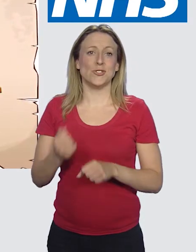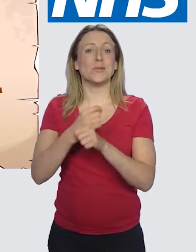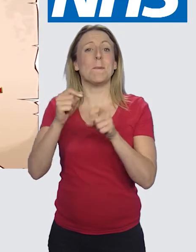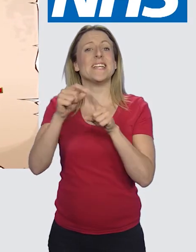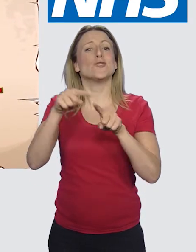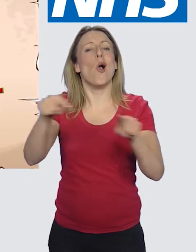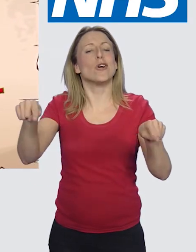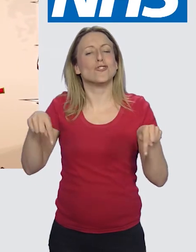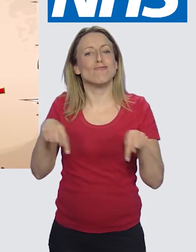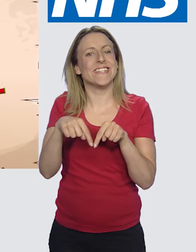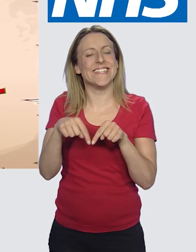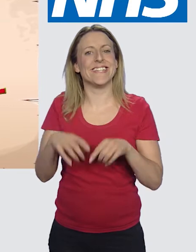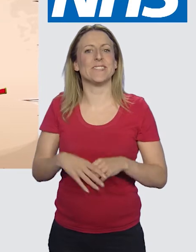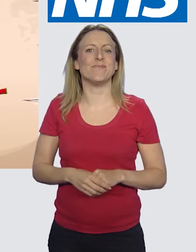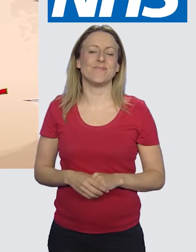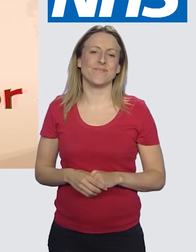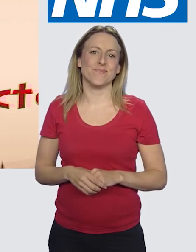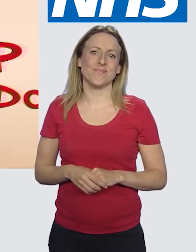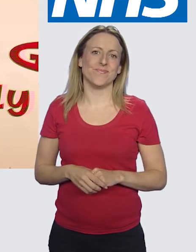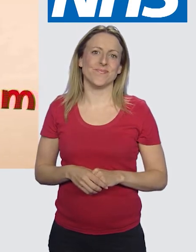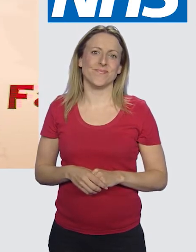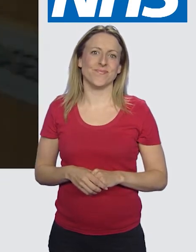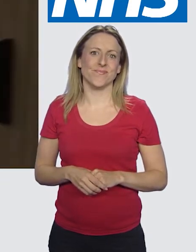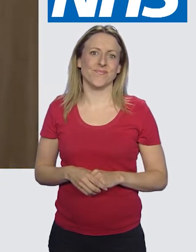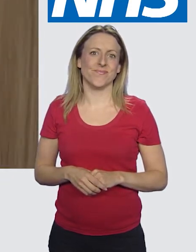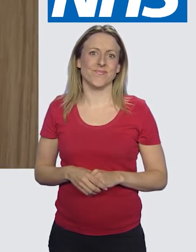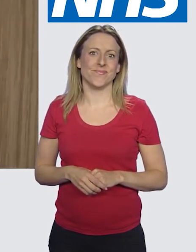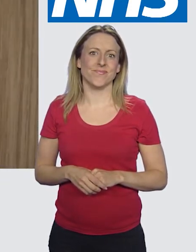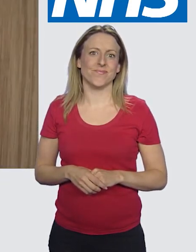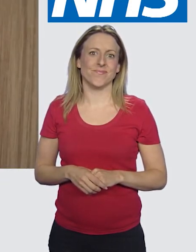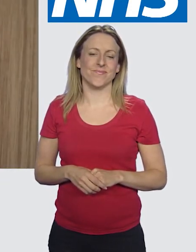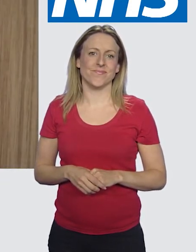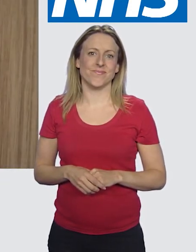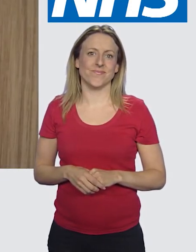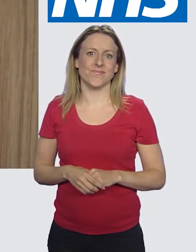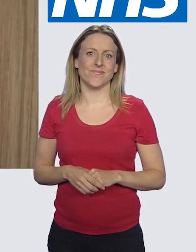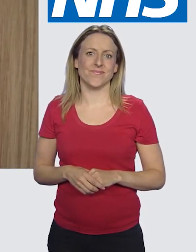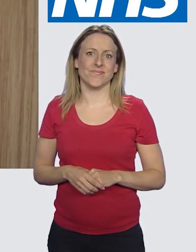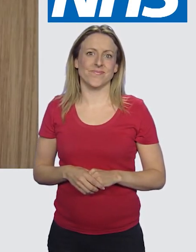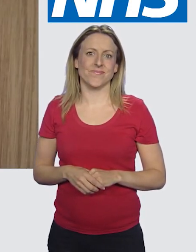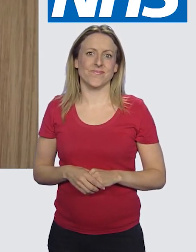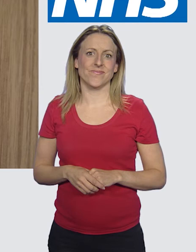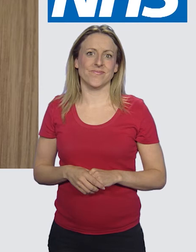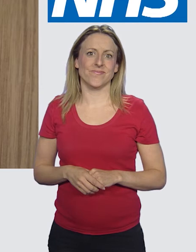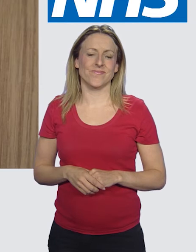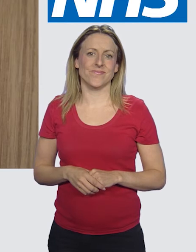GP Family Doctor. Monkey's in a bright yellow room with a dark-haired young woman. The sign on the door reads, Engaged.